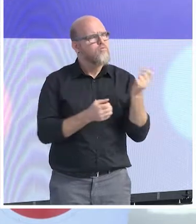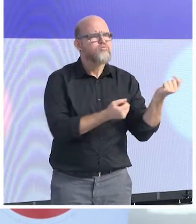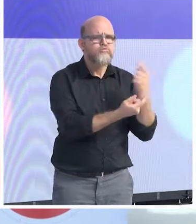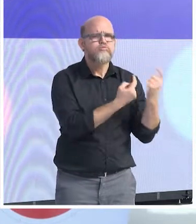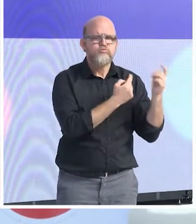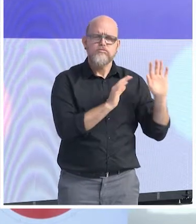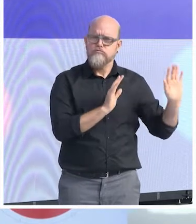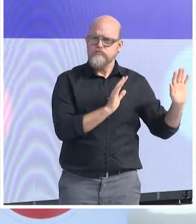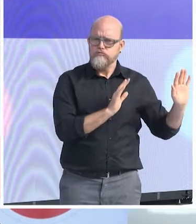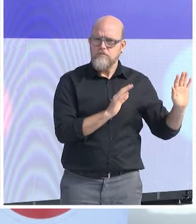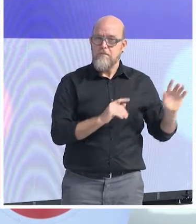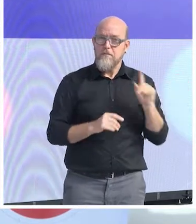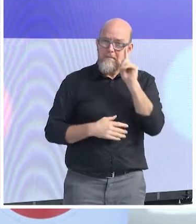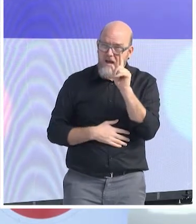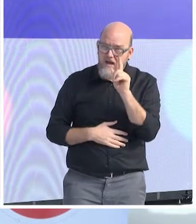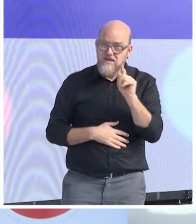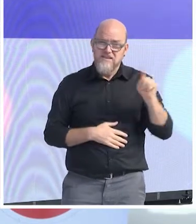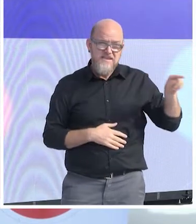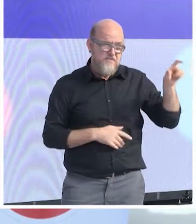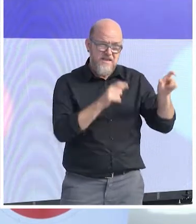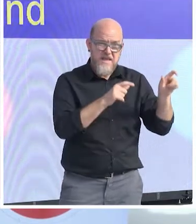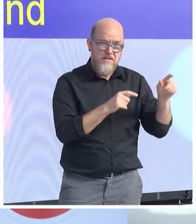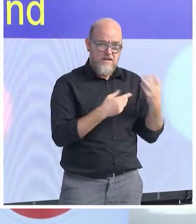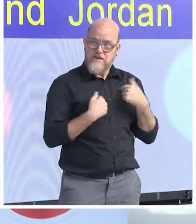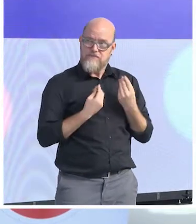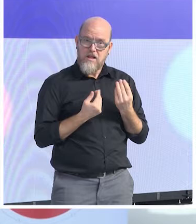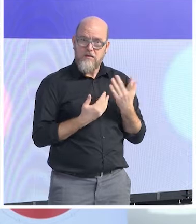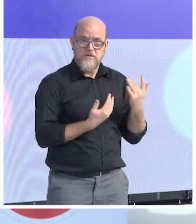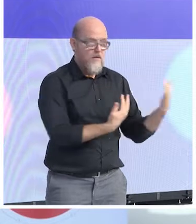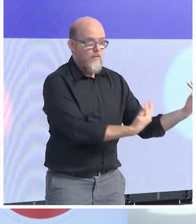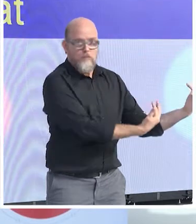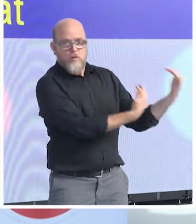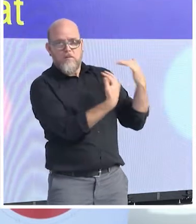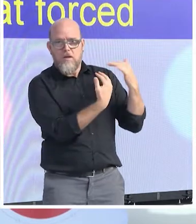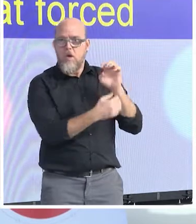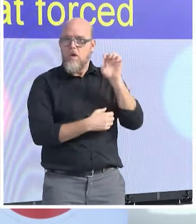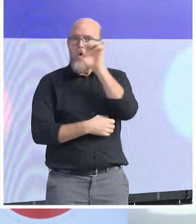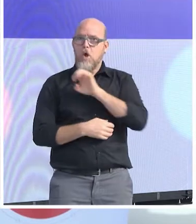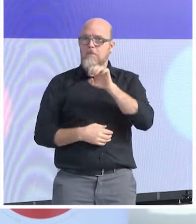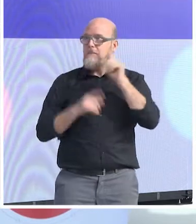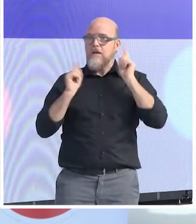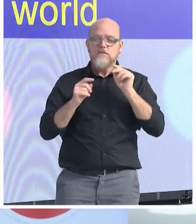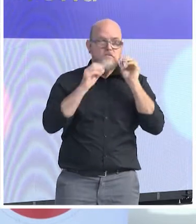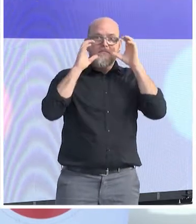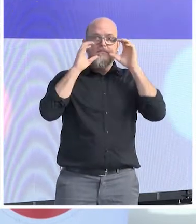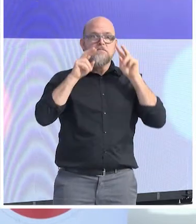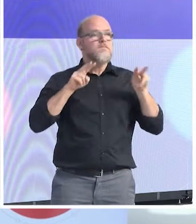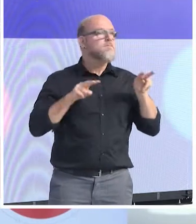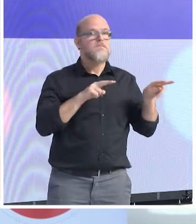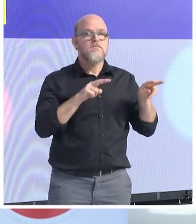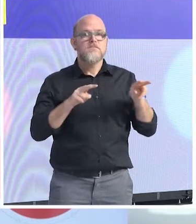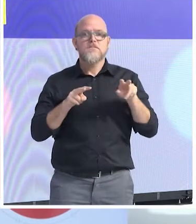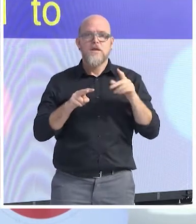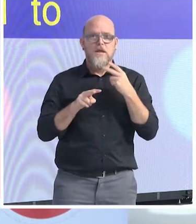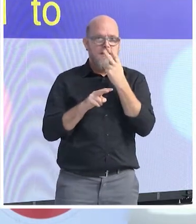was this crisis that forced Europeans to see the world with different eyes and to discover something which